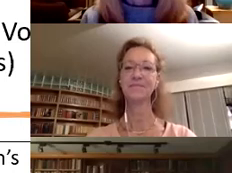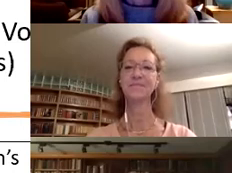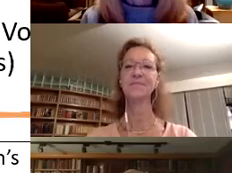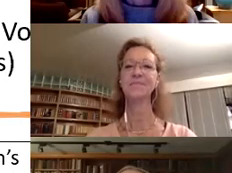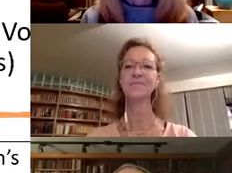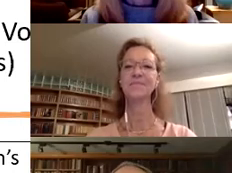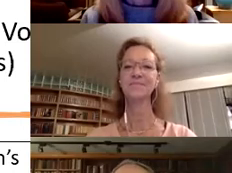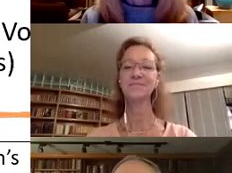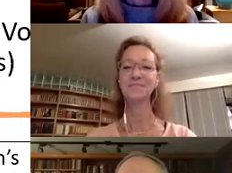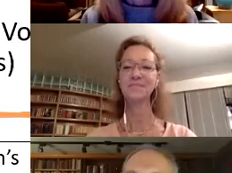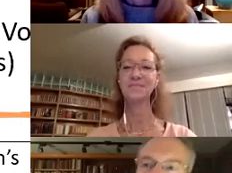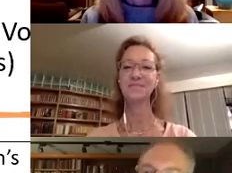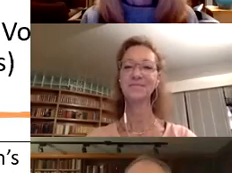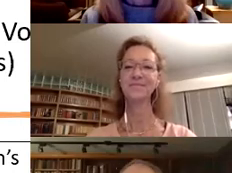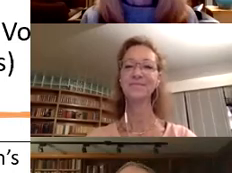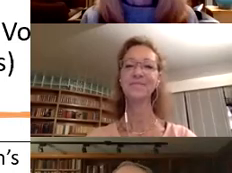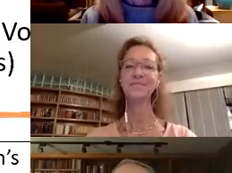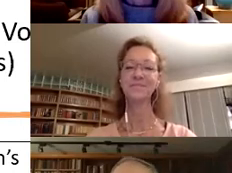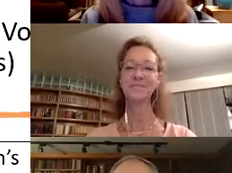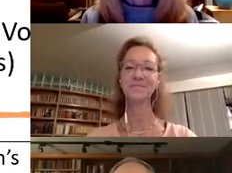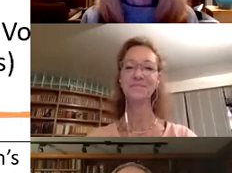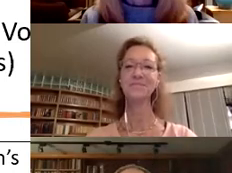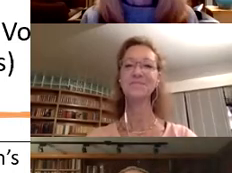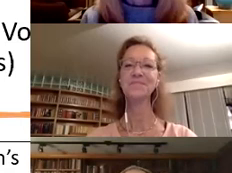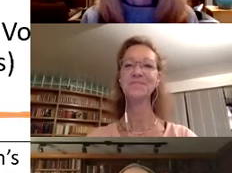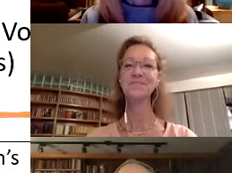so we have john thank you penny